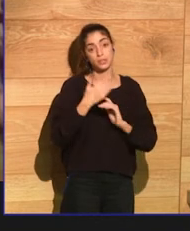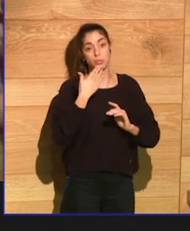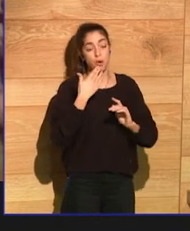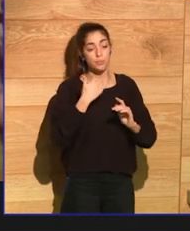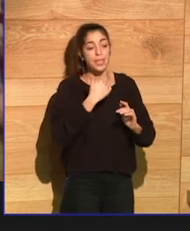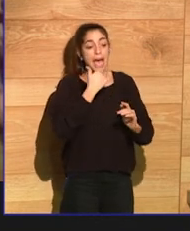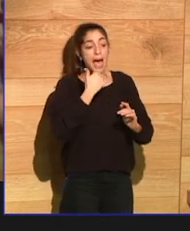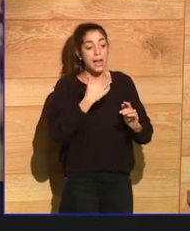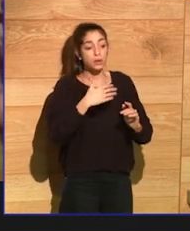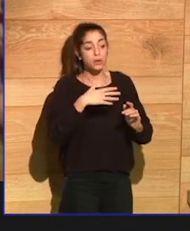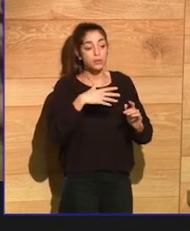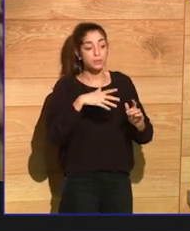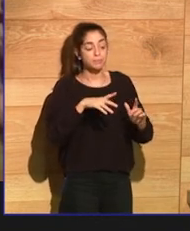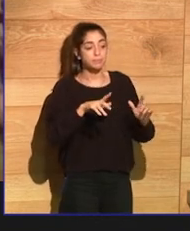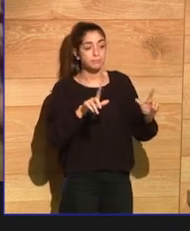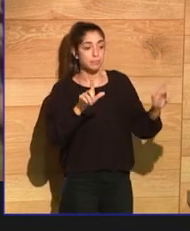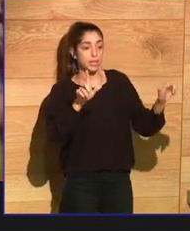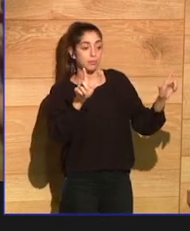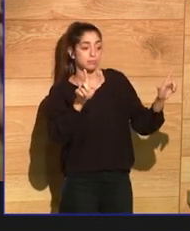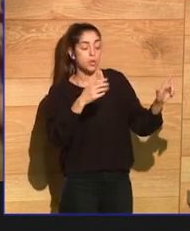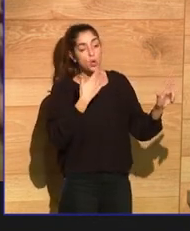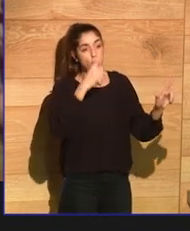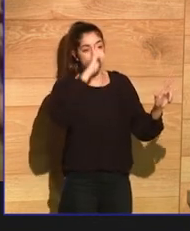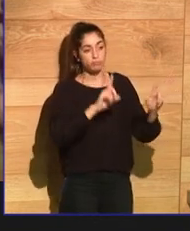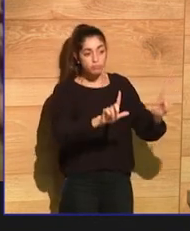for what they're already doing.